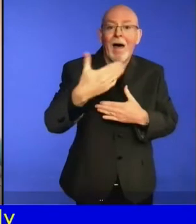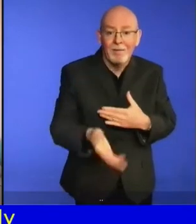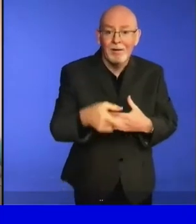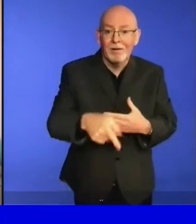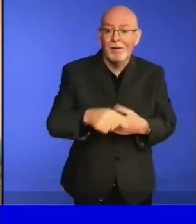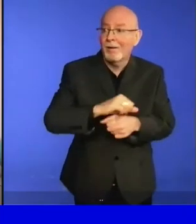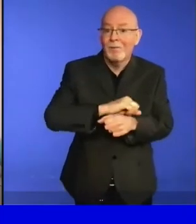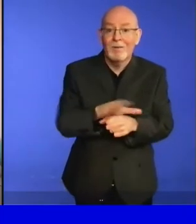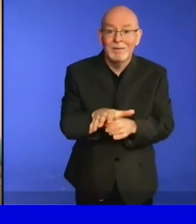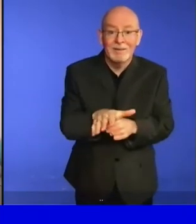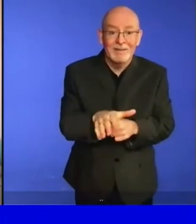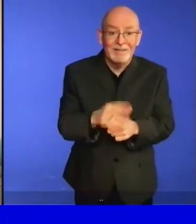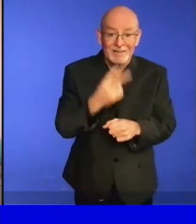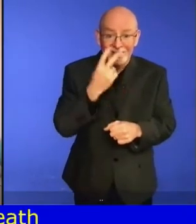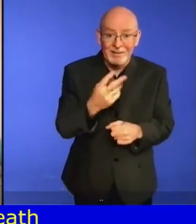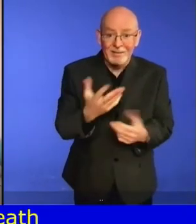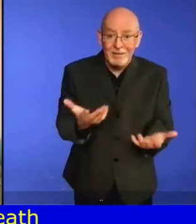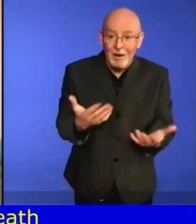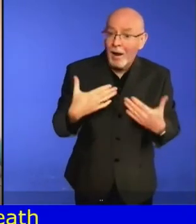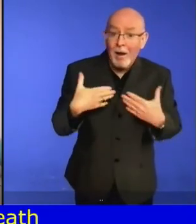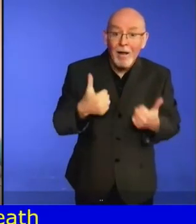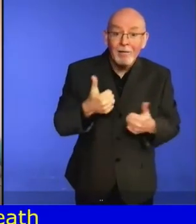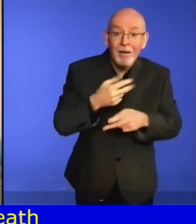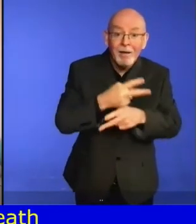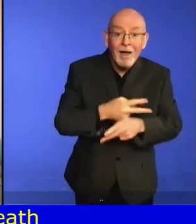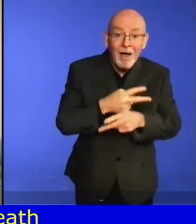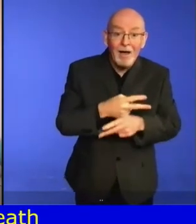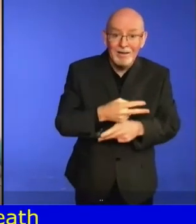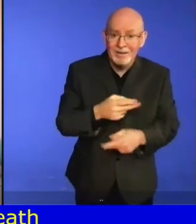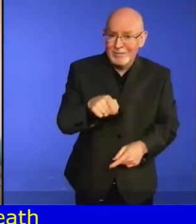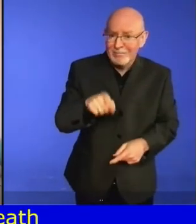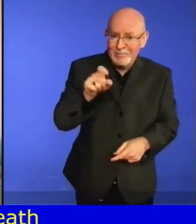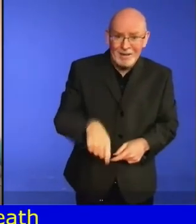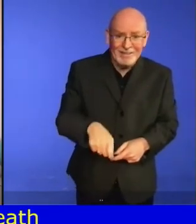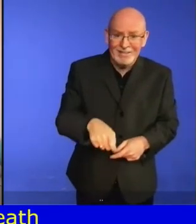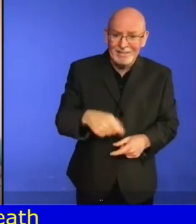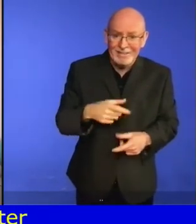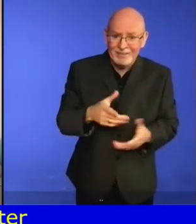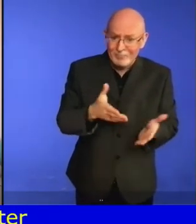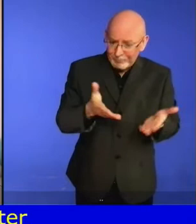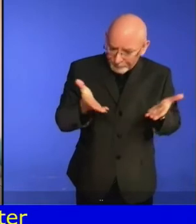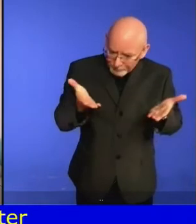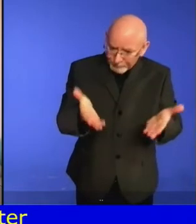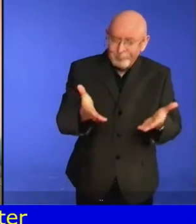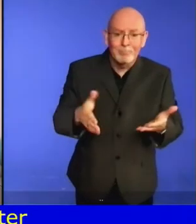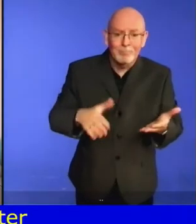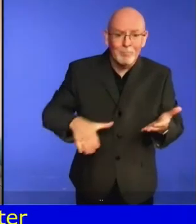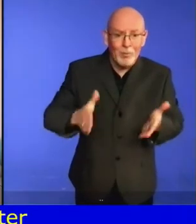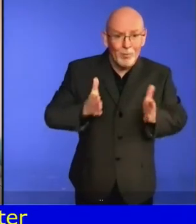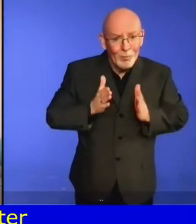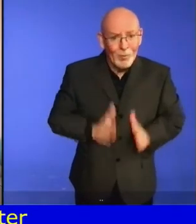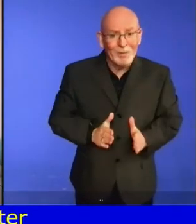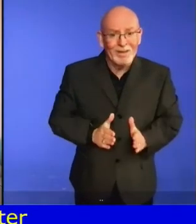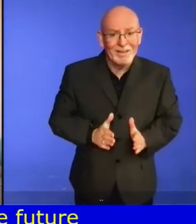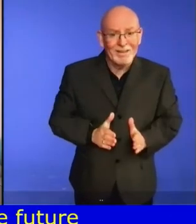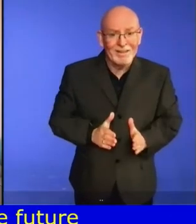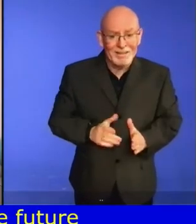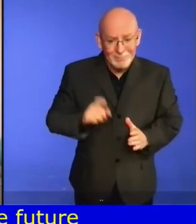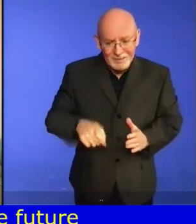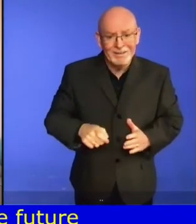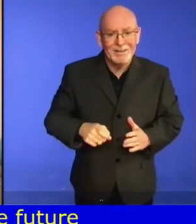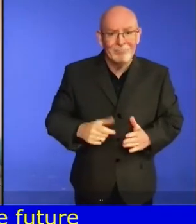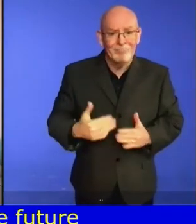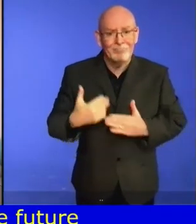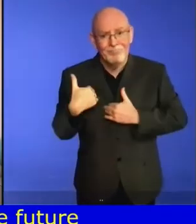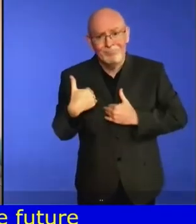our communities and governments to identify the nexus between accessibility, human rights, and